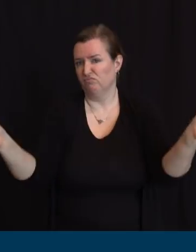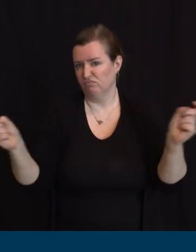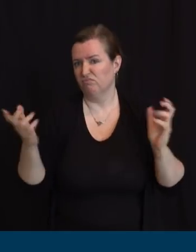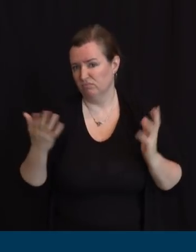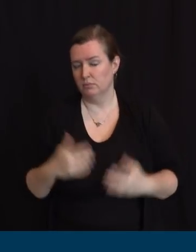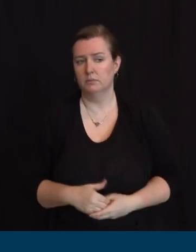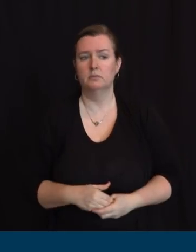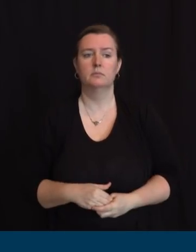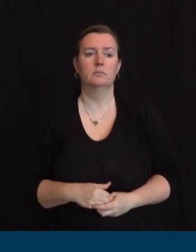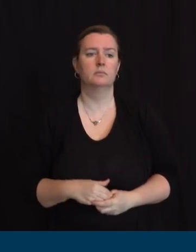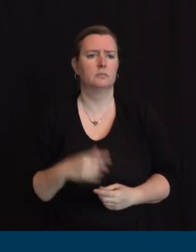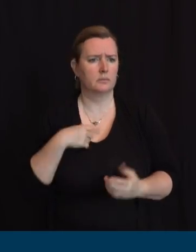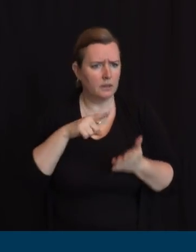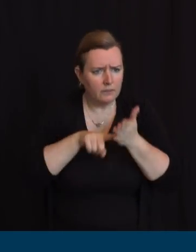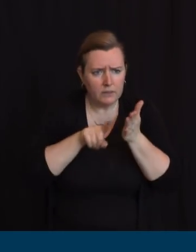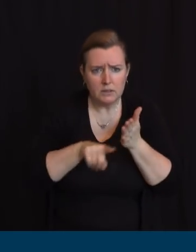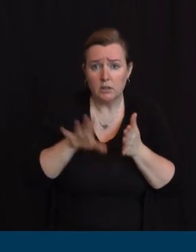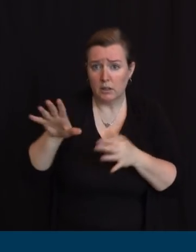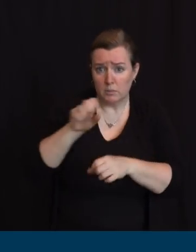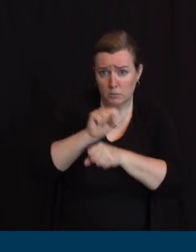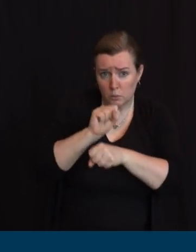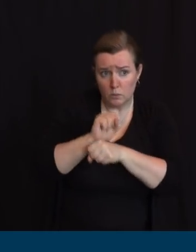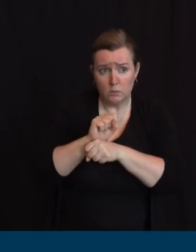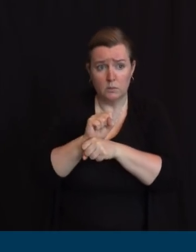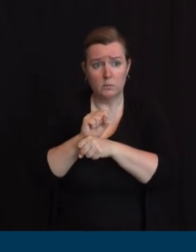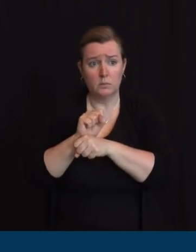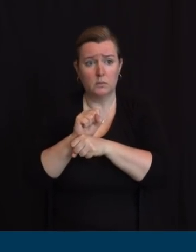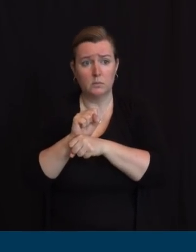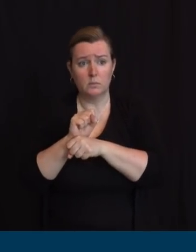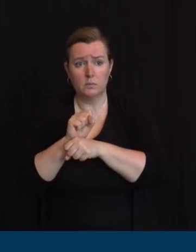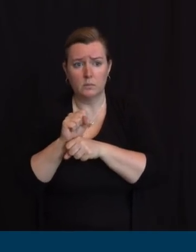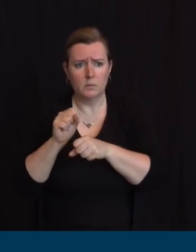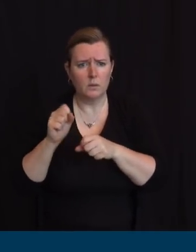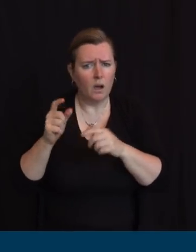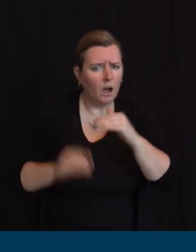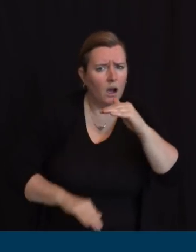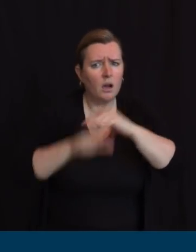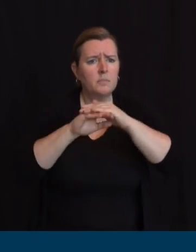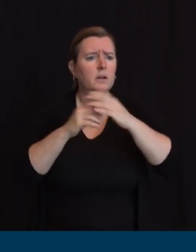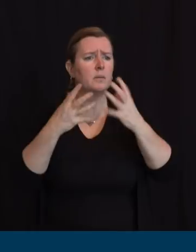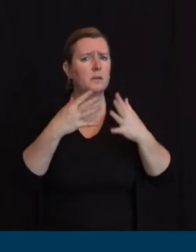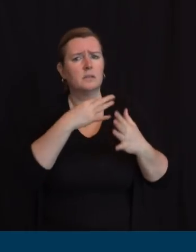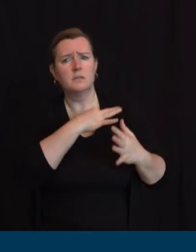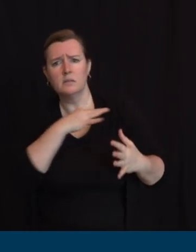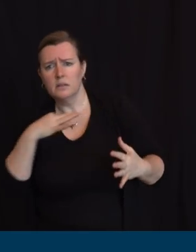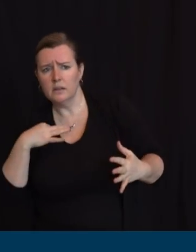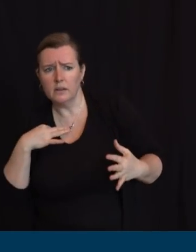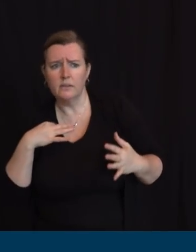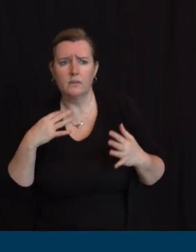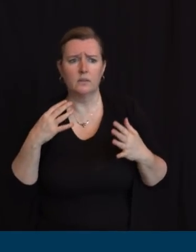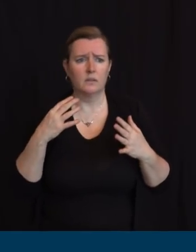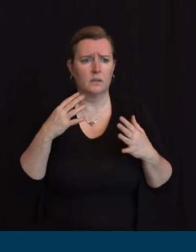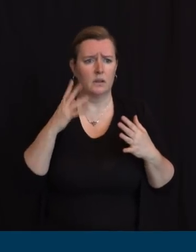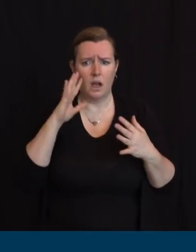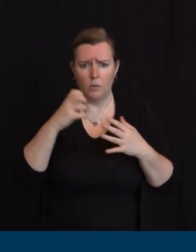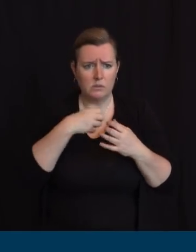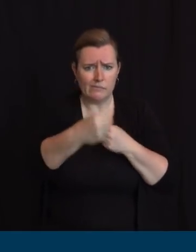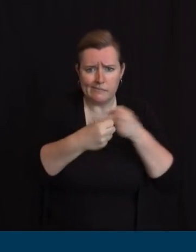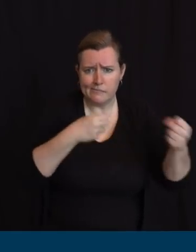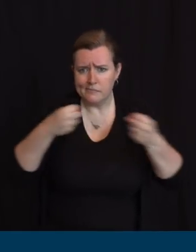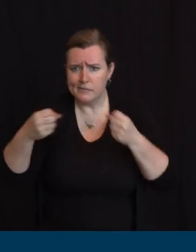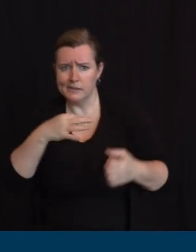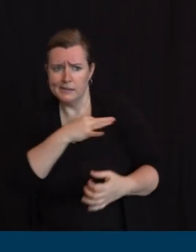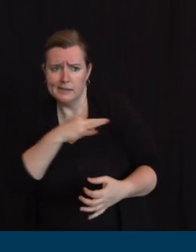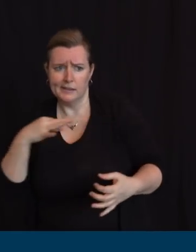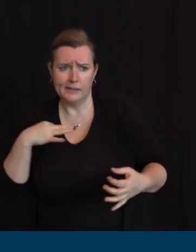reviewed their staffing plans. We've identified the employees who are available to work, those home on quarantine,